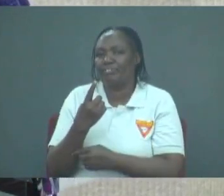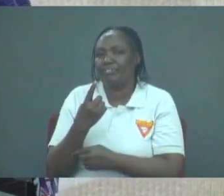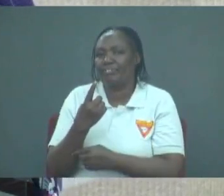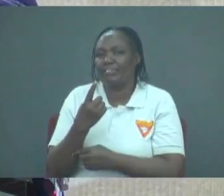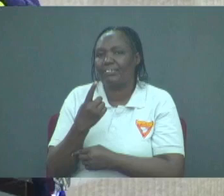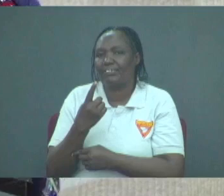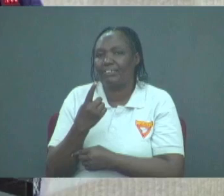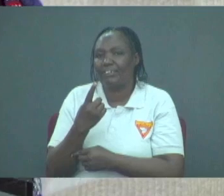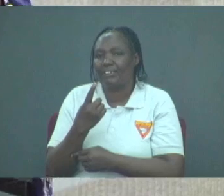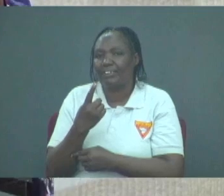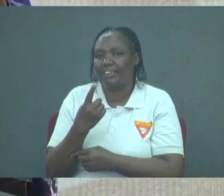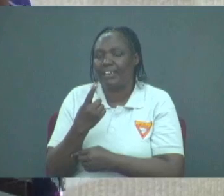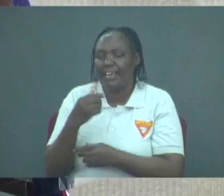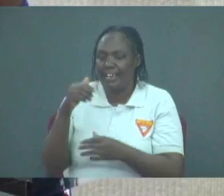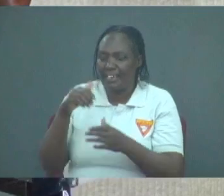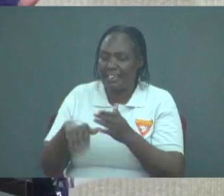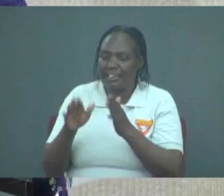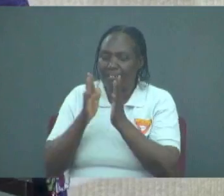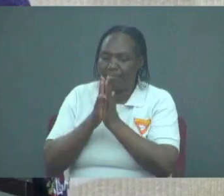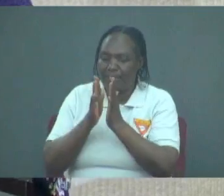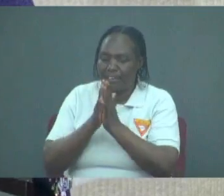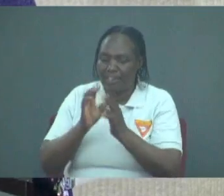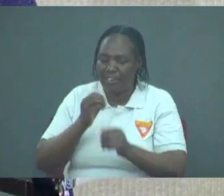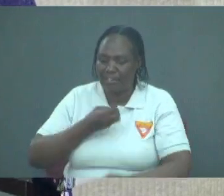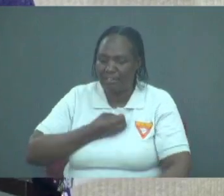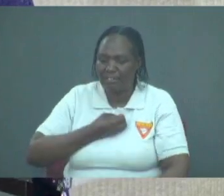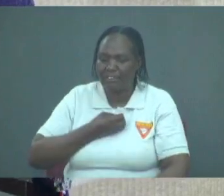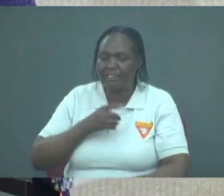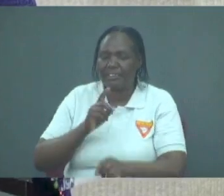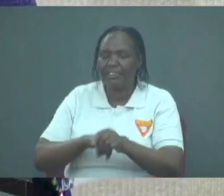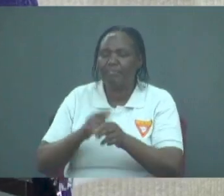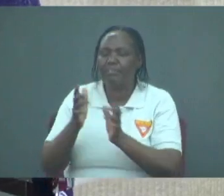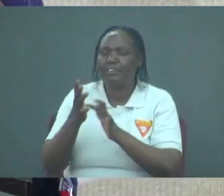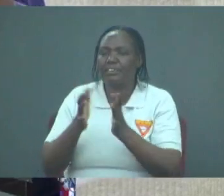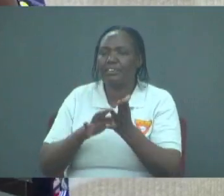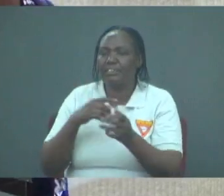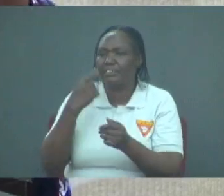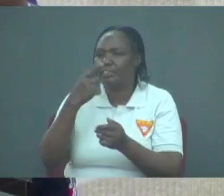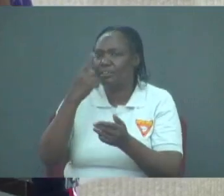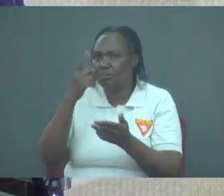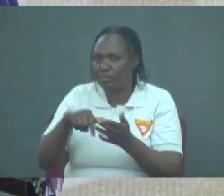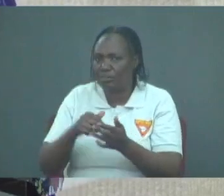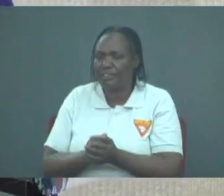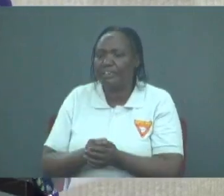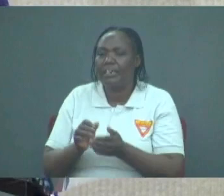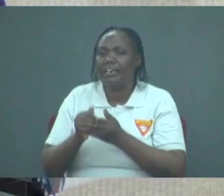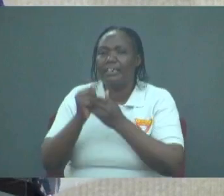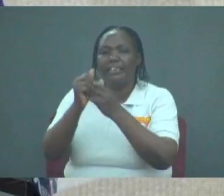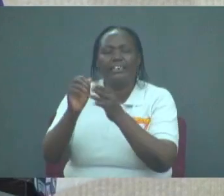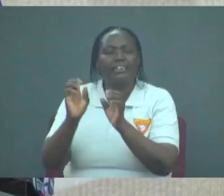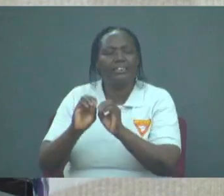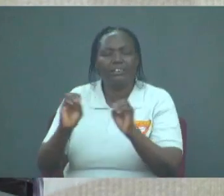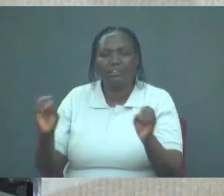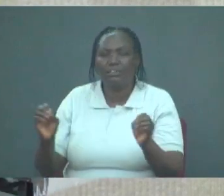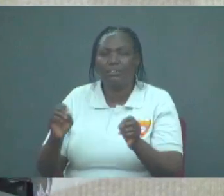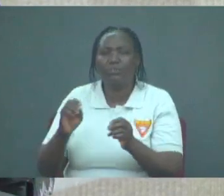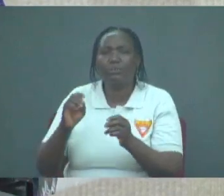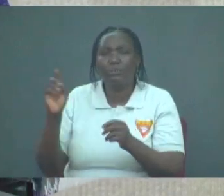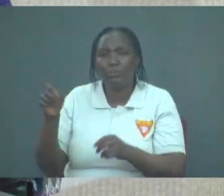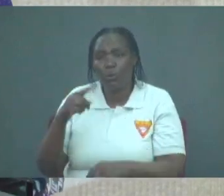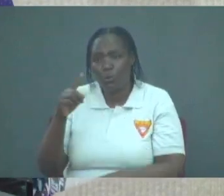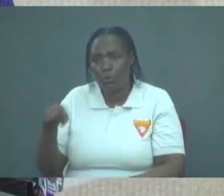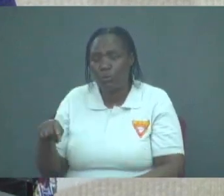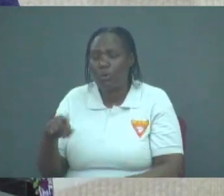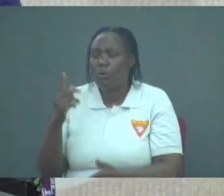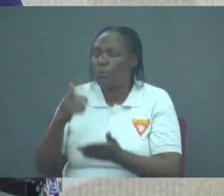And in our prayers, when Jesus says that lead us not into temptation, what Jesus wants